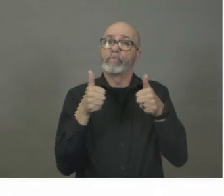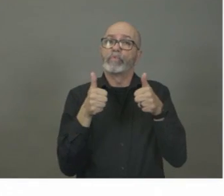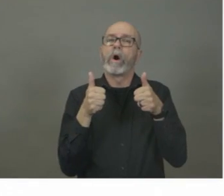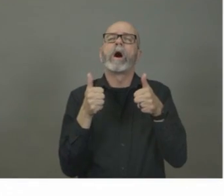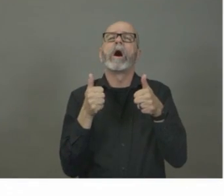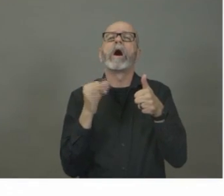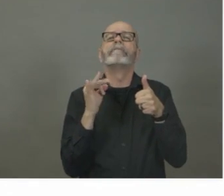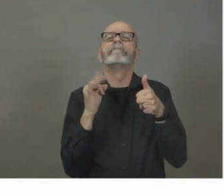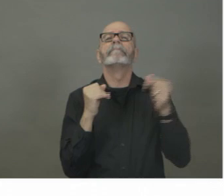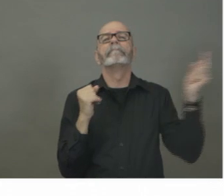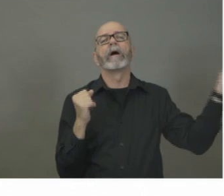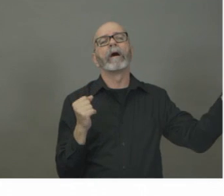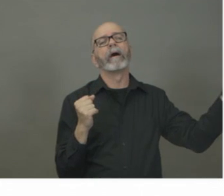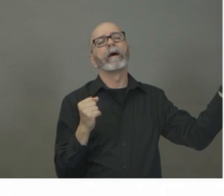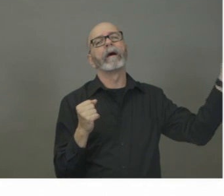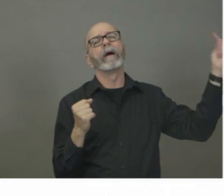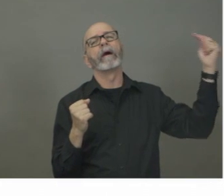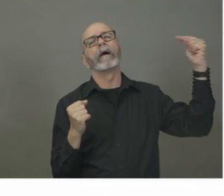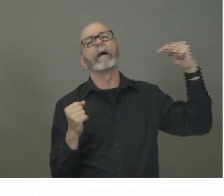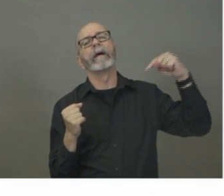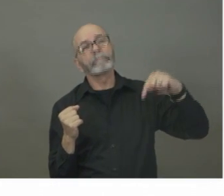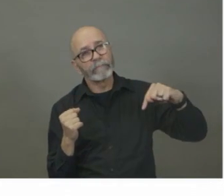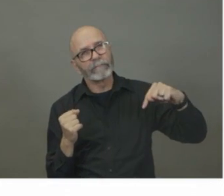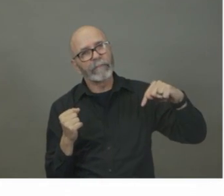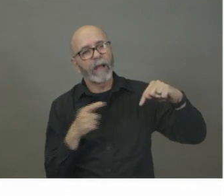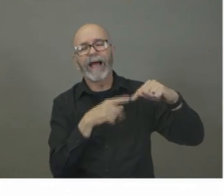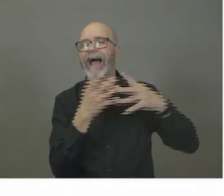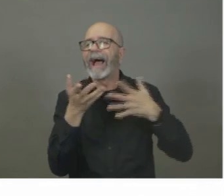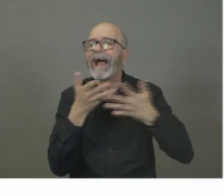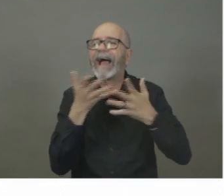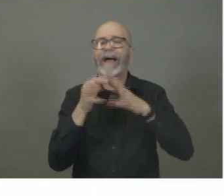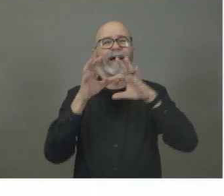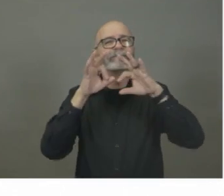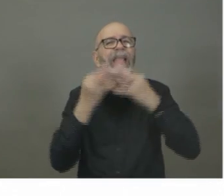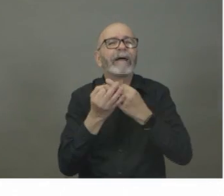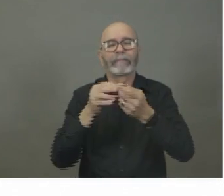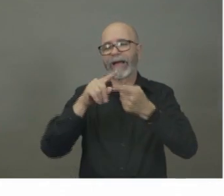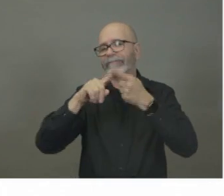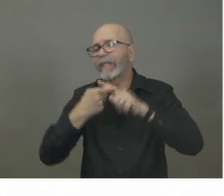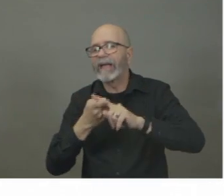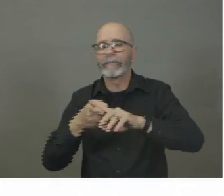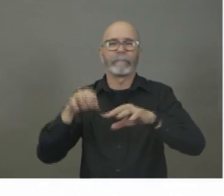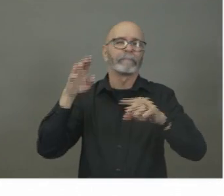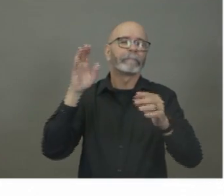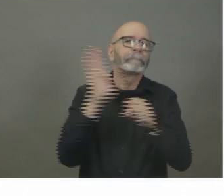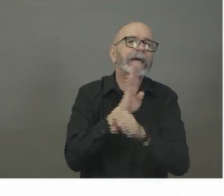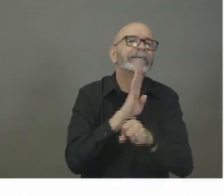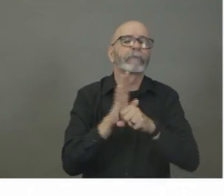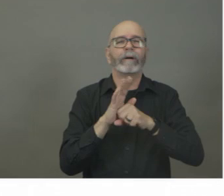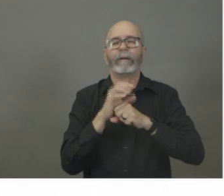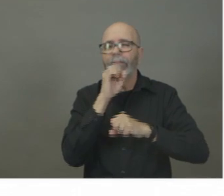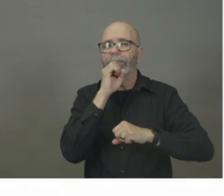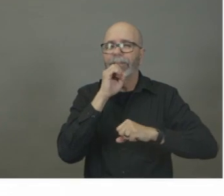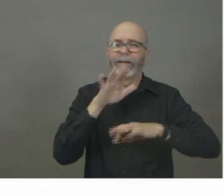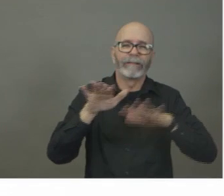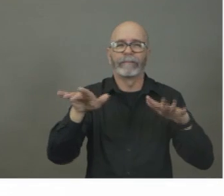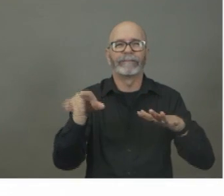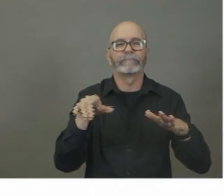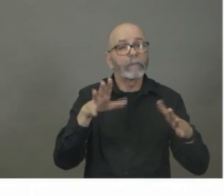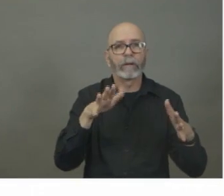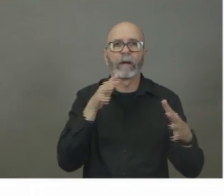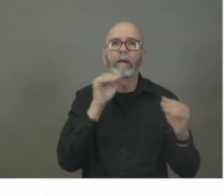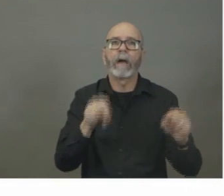impacts on families, on businesses, et cetera. So it's all about finding the balance. Protecting people's health is important. But what's the